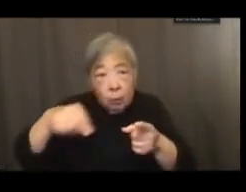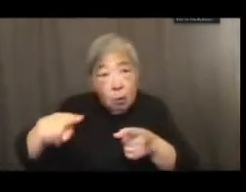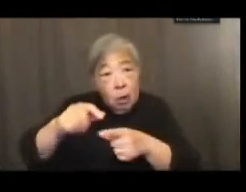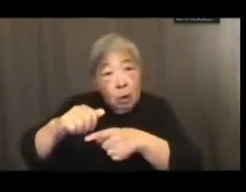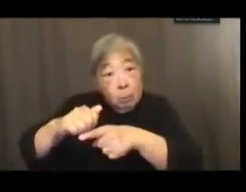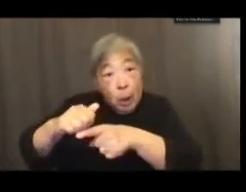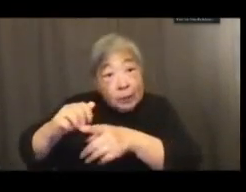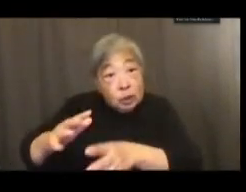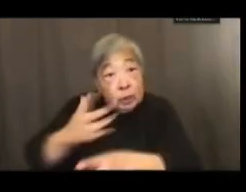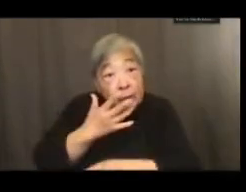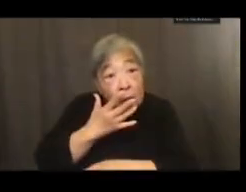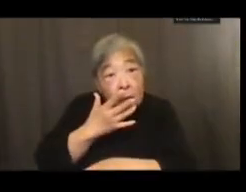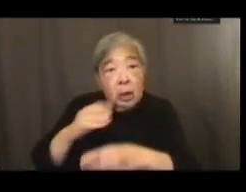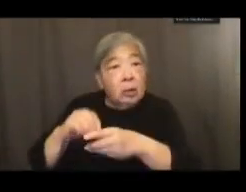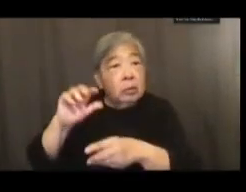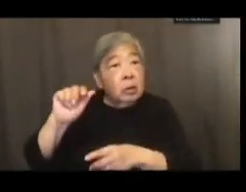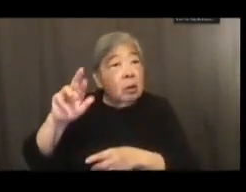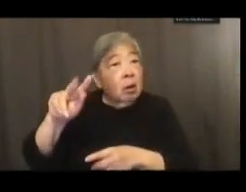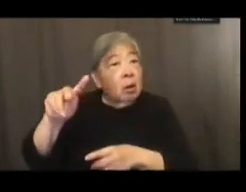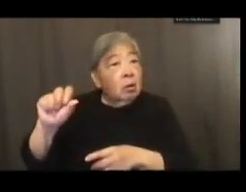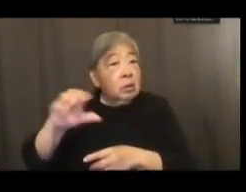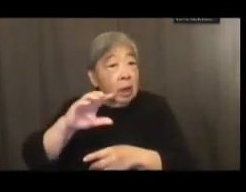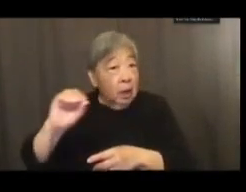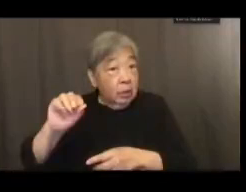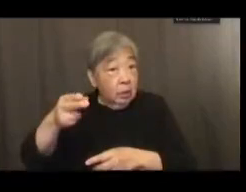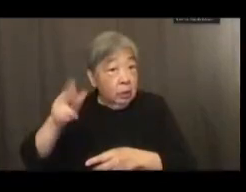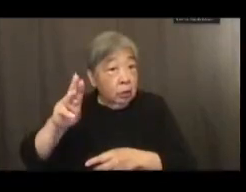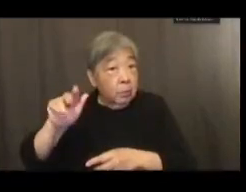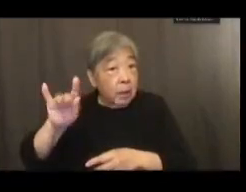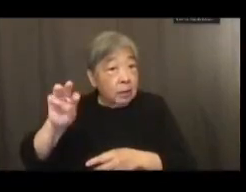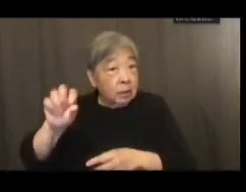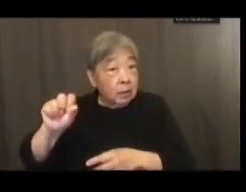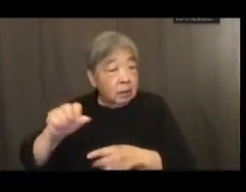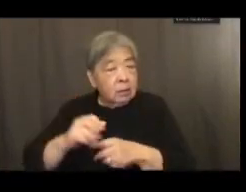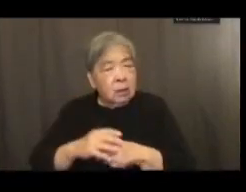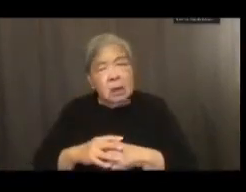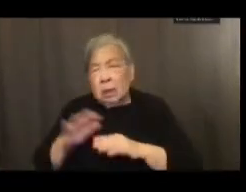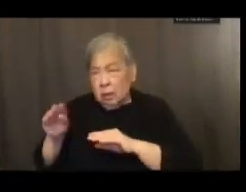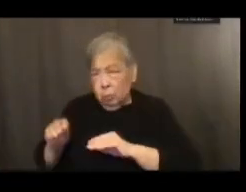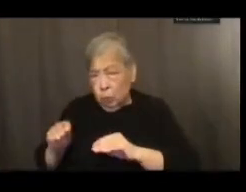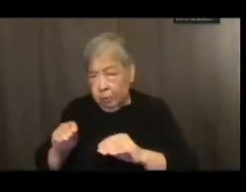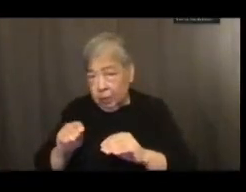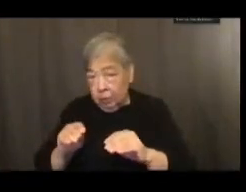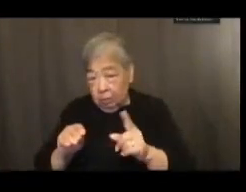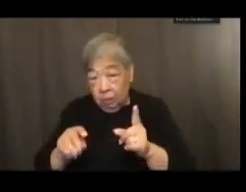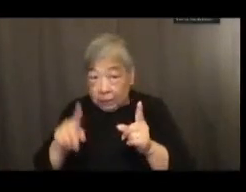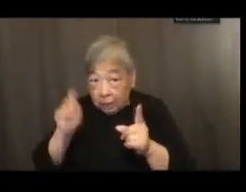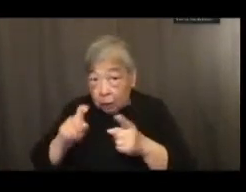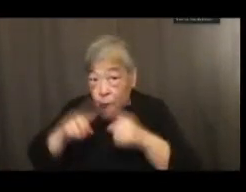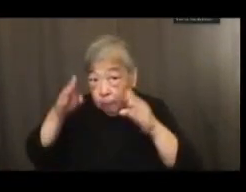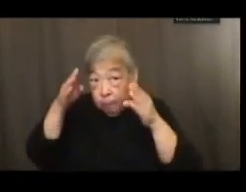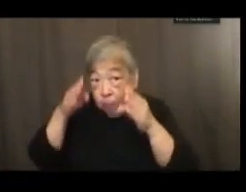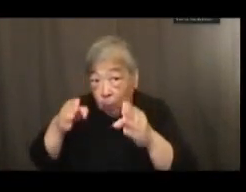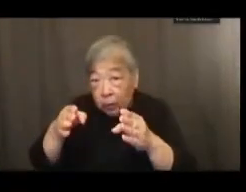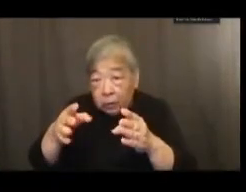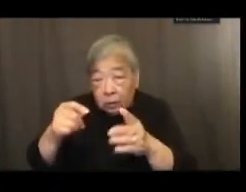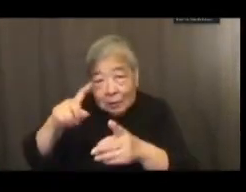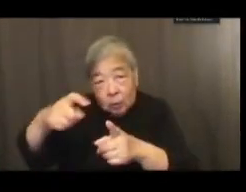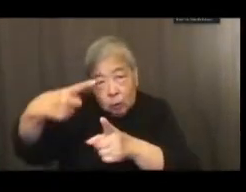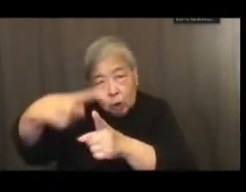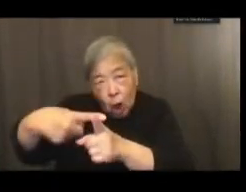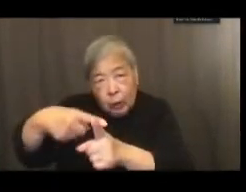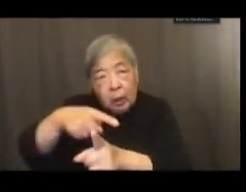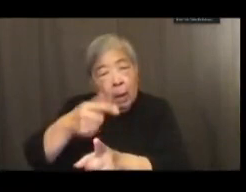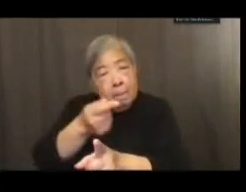arts and the humanities? And does the movement not need to focus, to target multiple